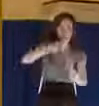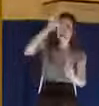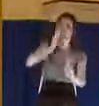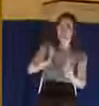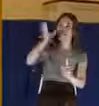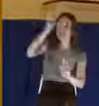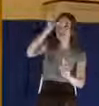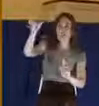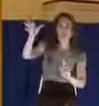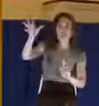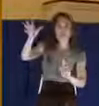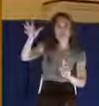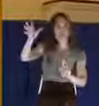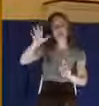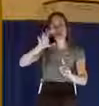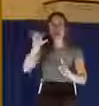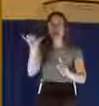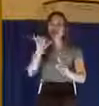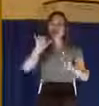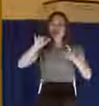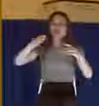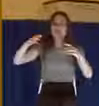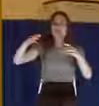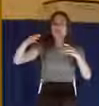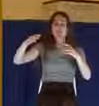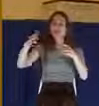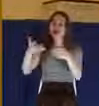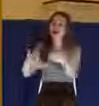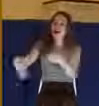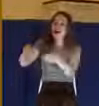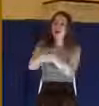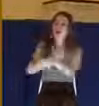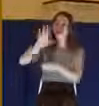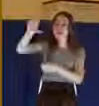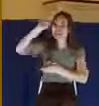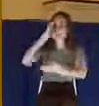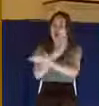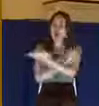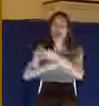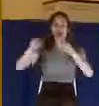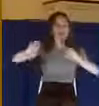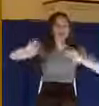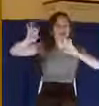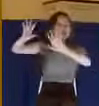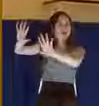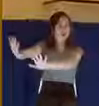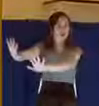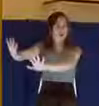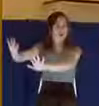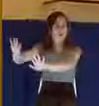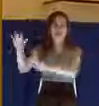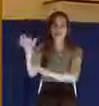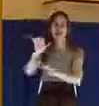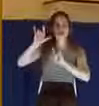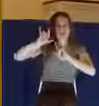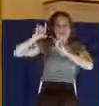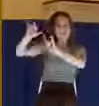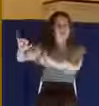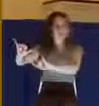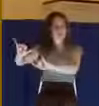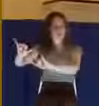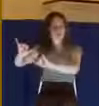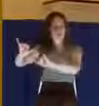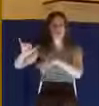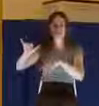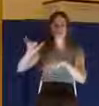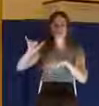his son during that time of the crucifixion. I see in this the loving act of God the Father towards